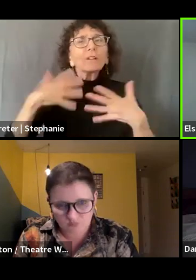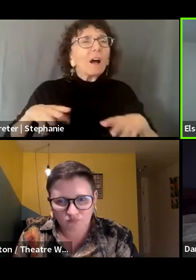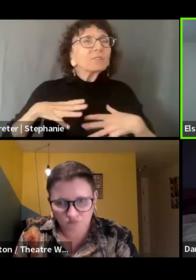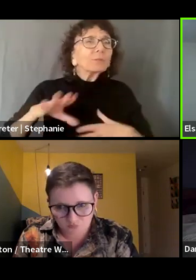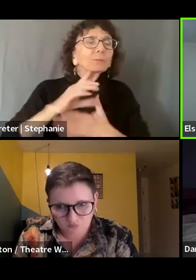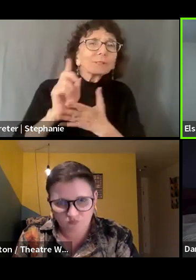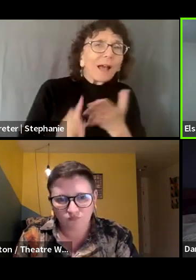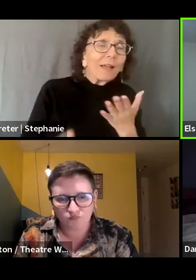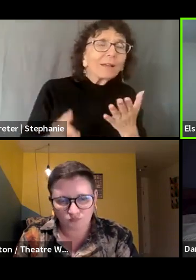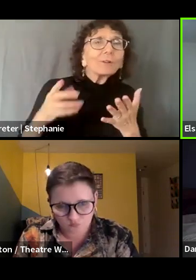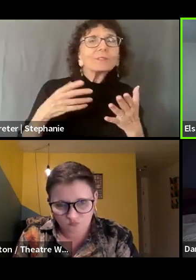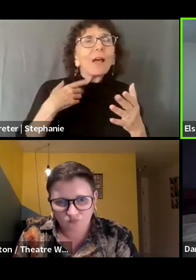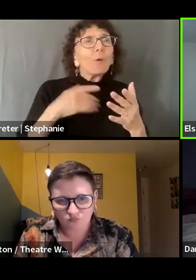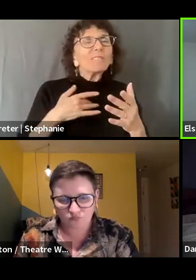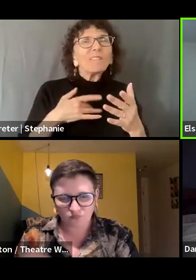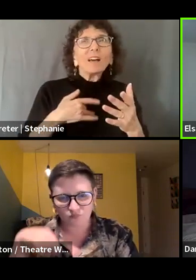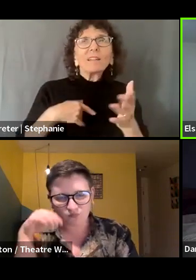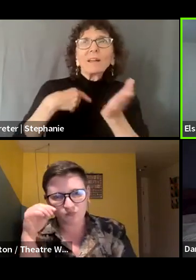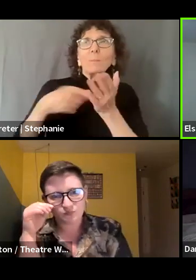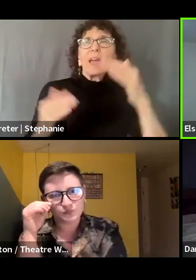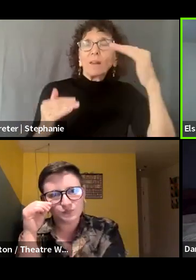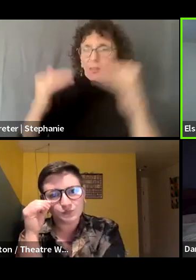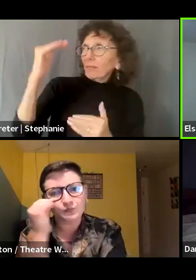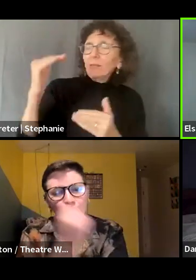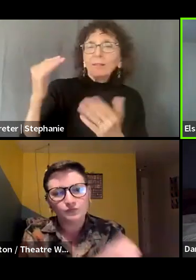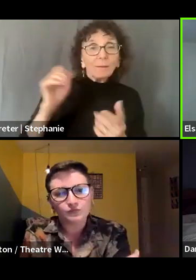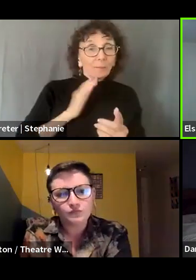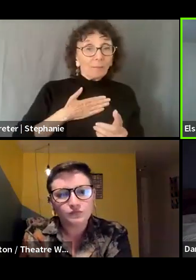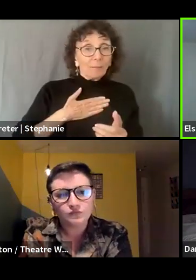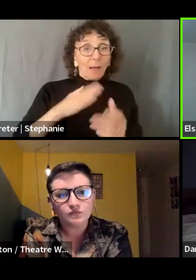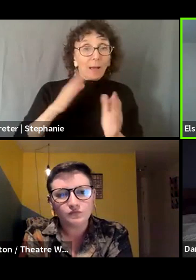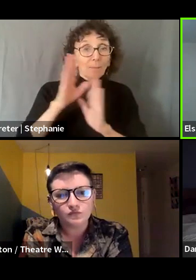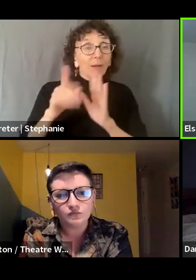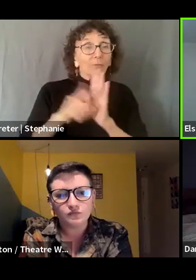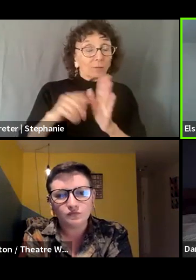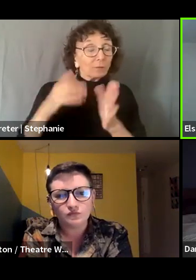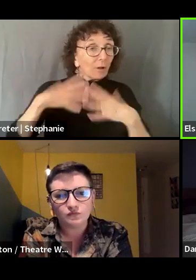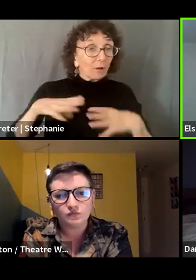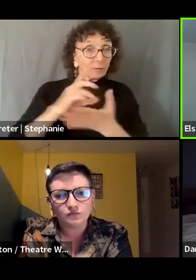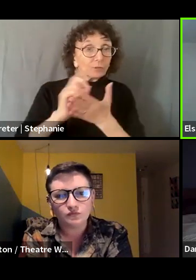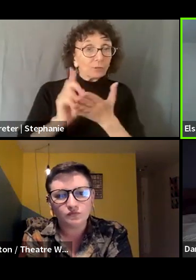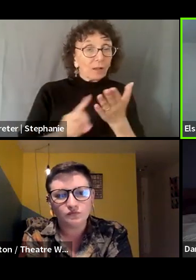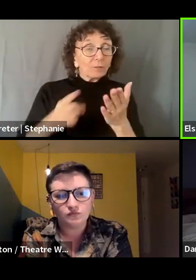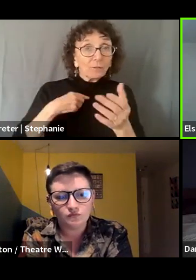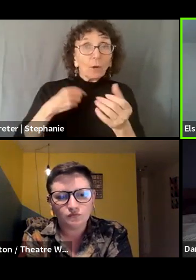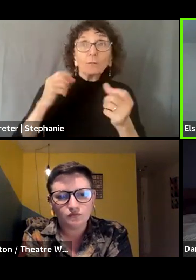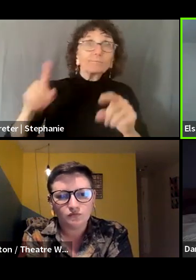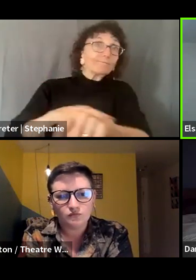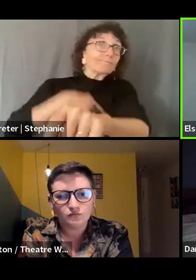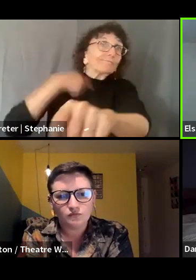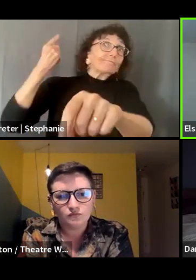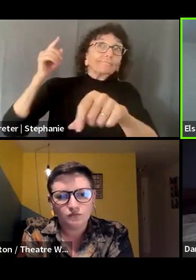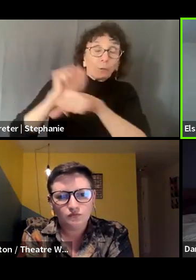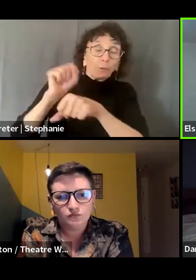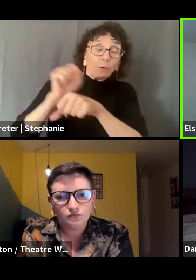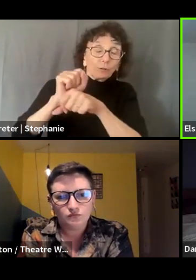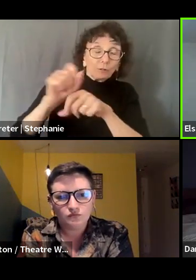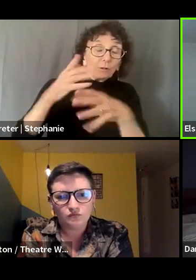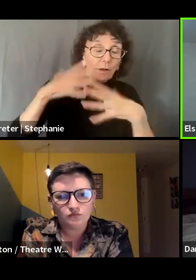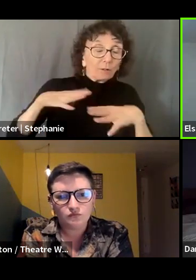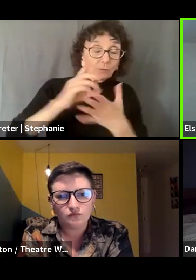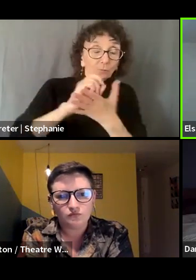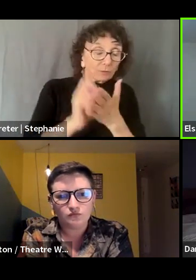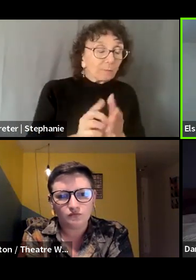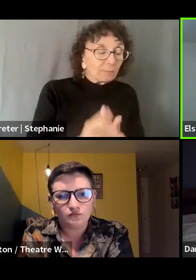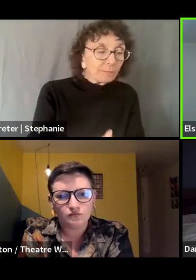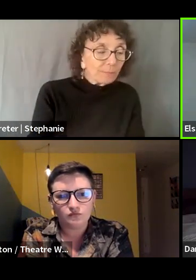experiencing pay and equity firsthand. I have a background as a costume designer. That was most of my career. Um, and the goal